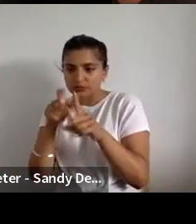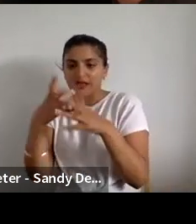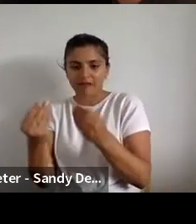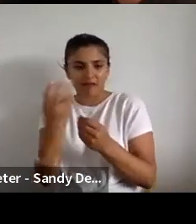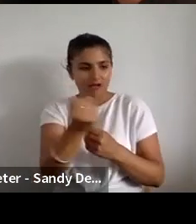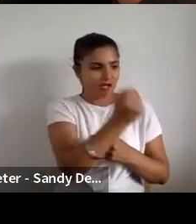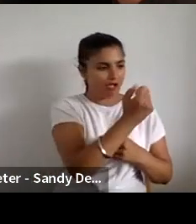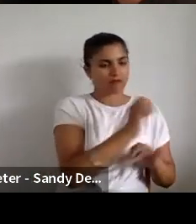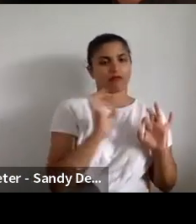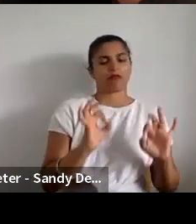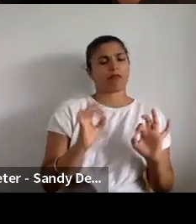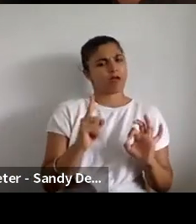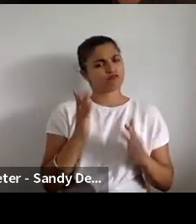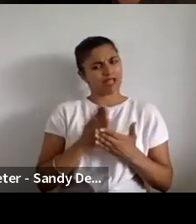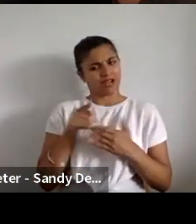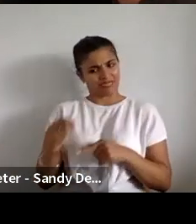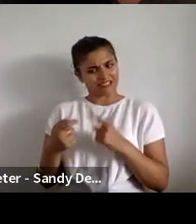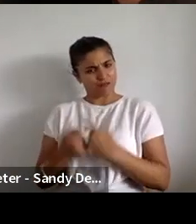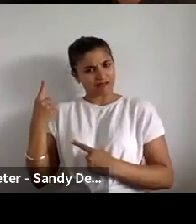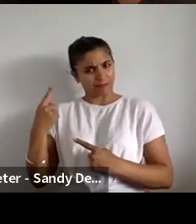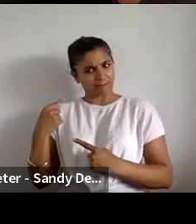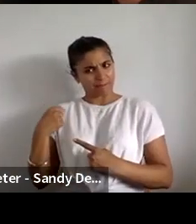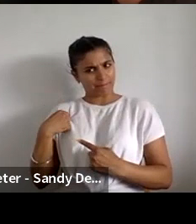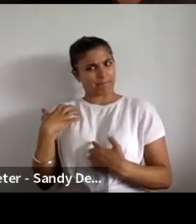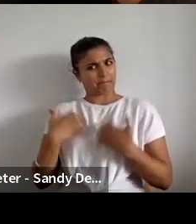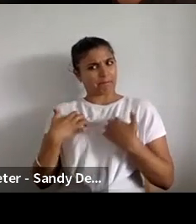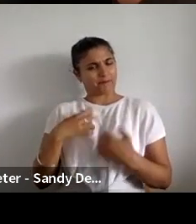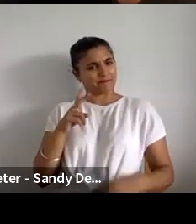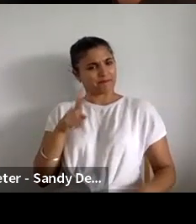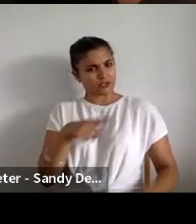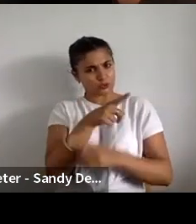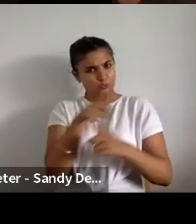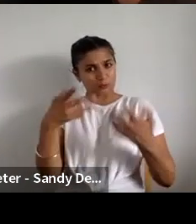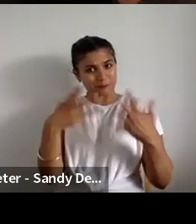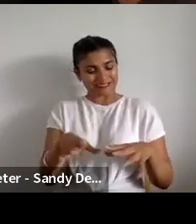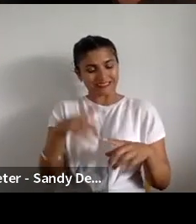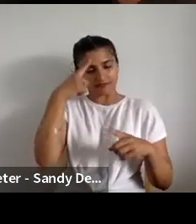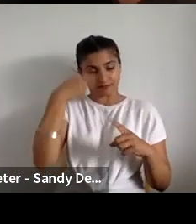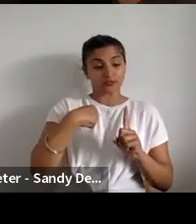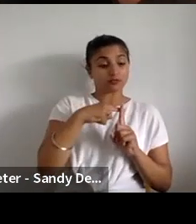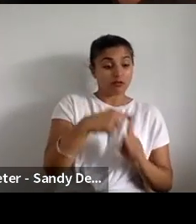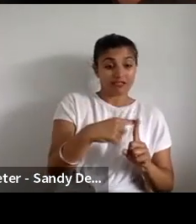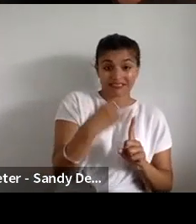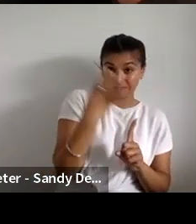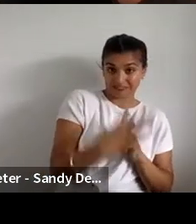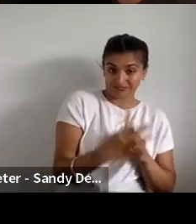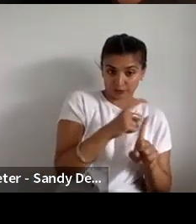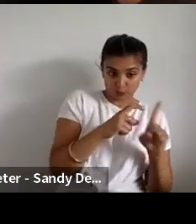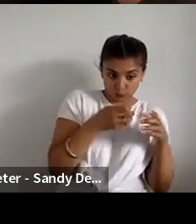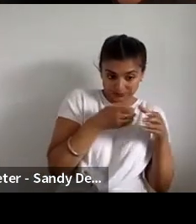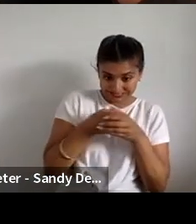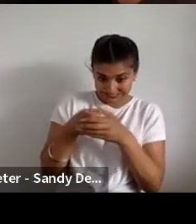managed to basically do both to ensure both kind of a fairness in that